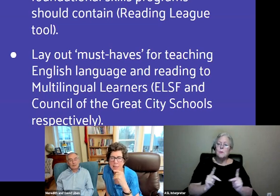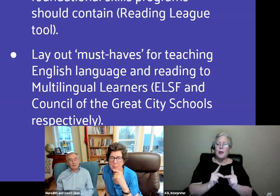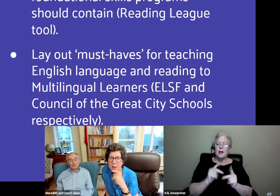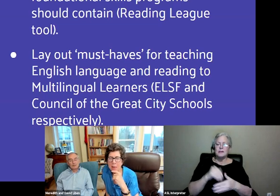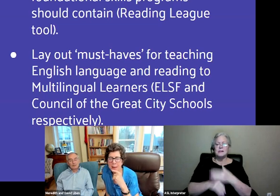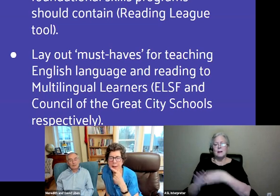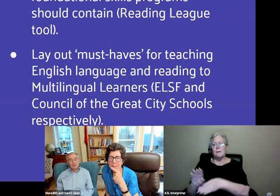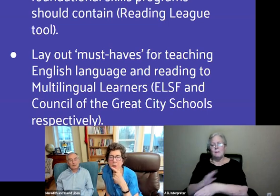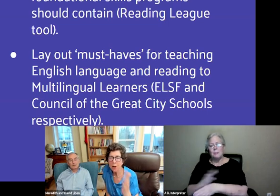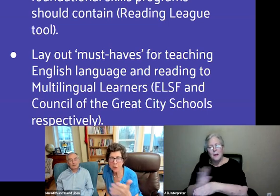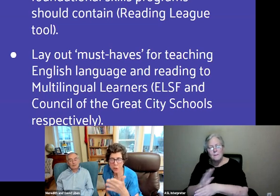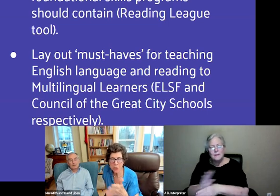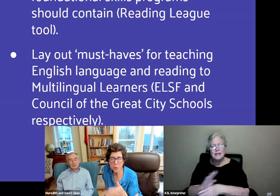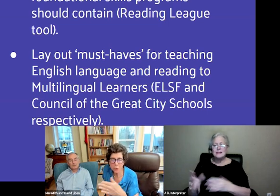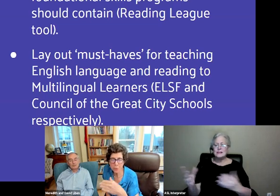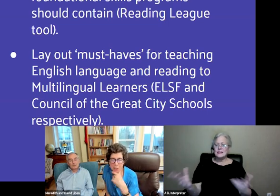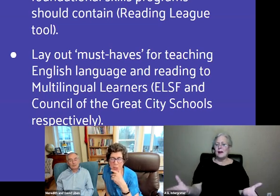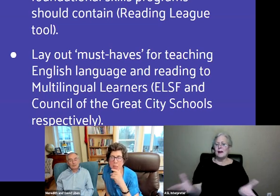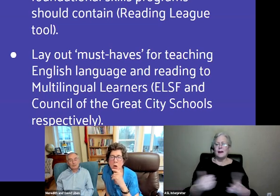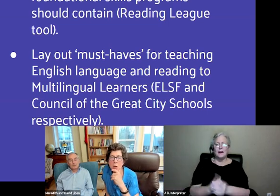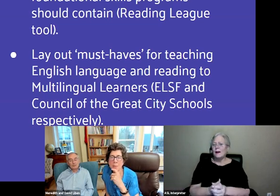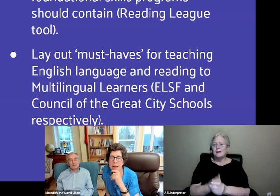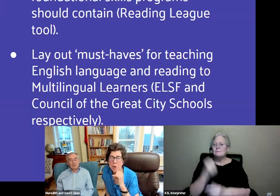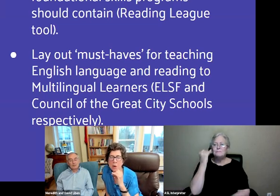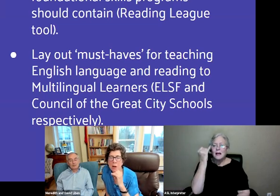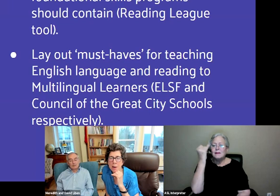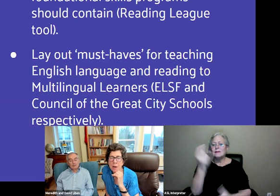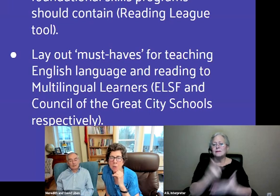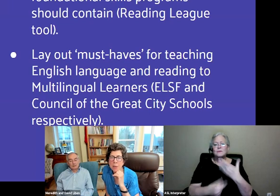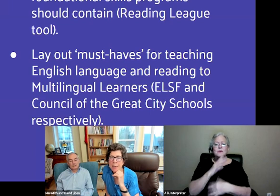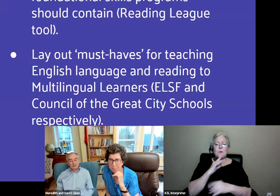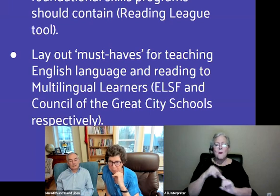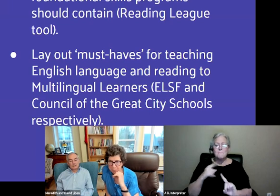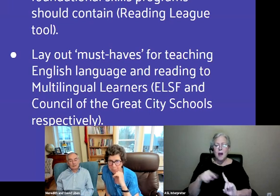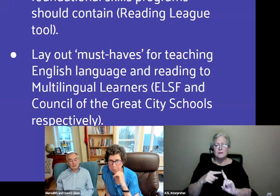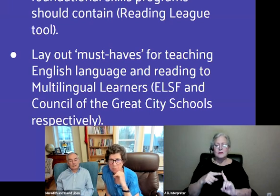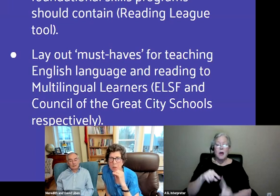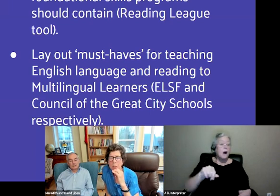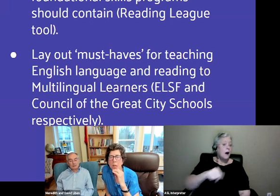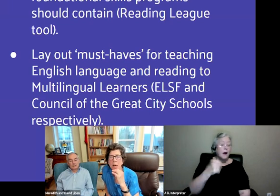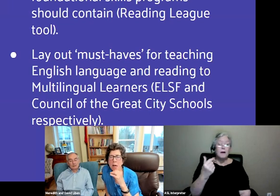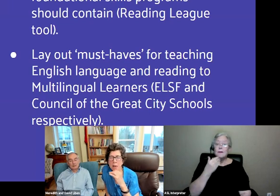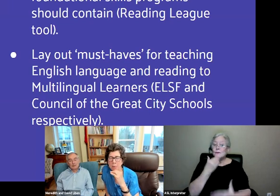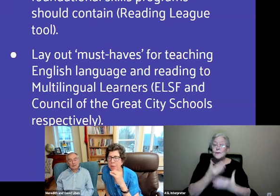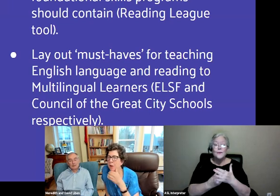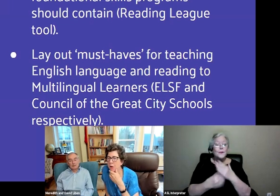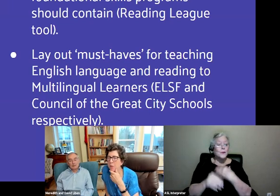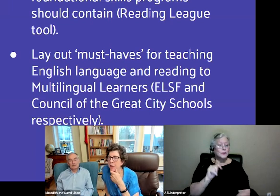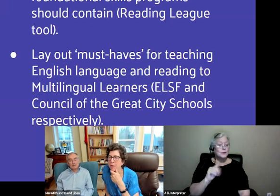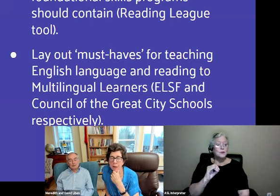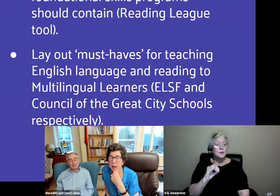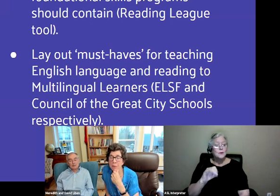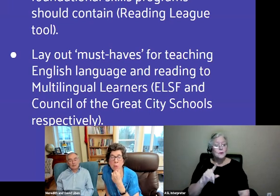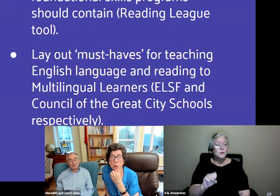landscape. There are other good tools, and we actually called them out on the right that